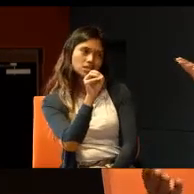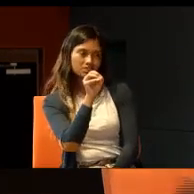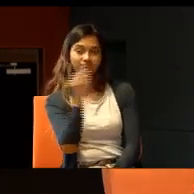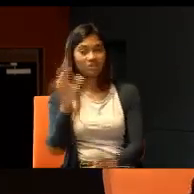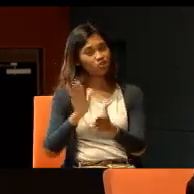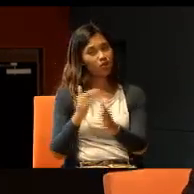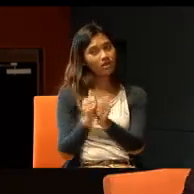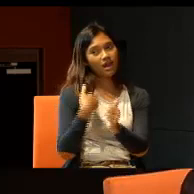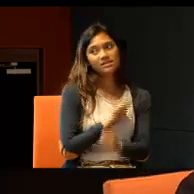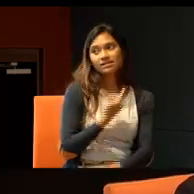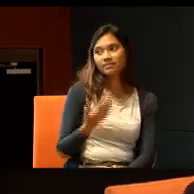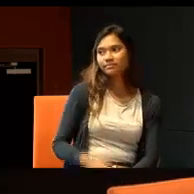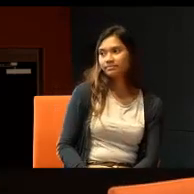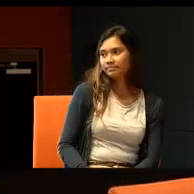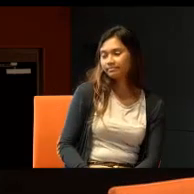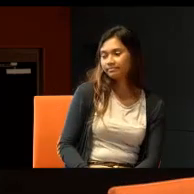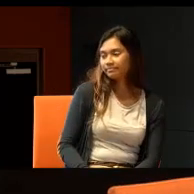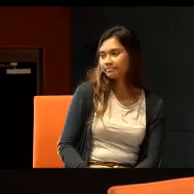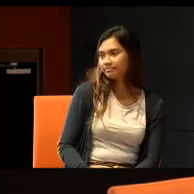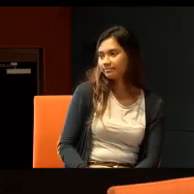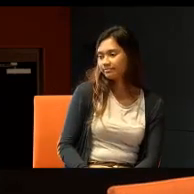Okay, you want to share with us? Thank you.